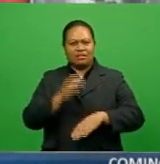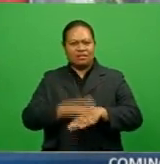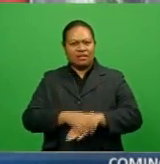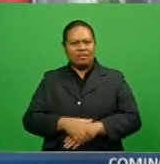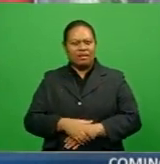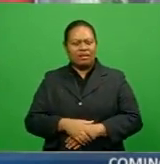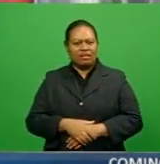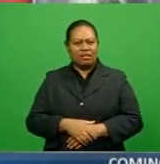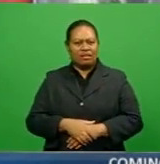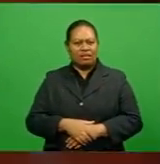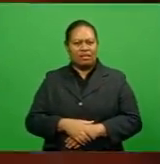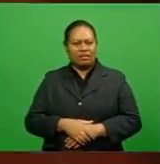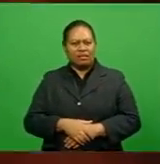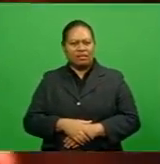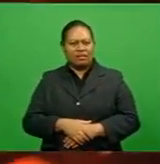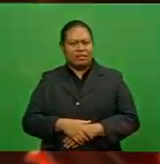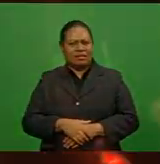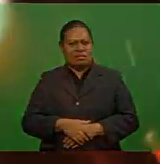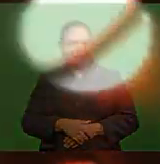more coming up.